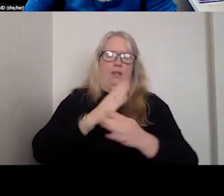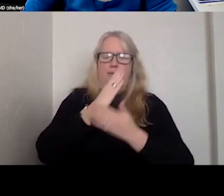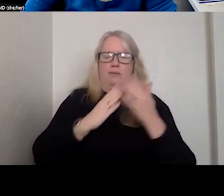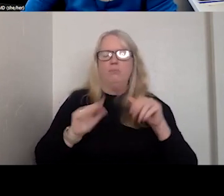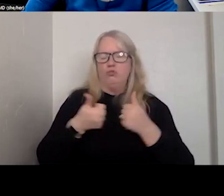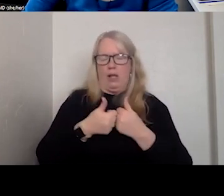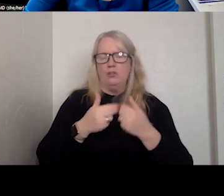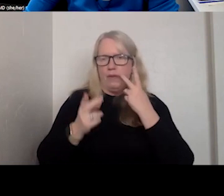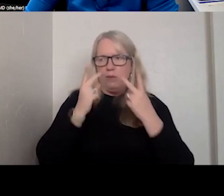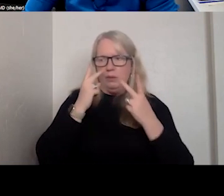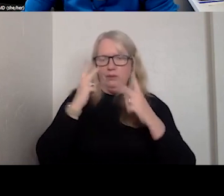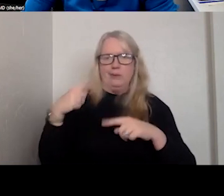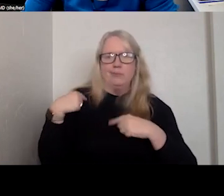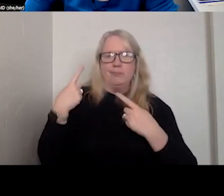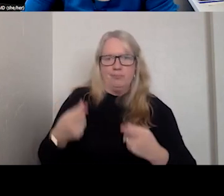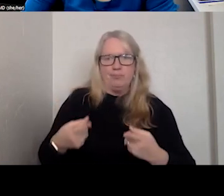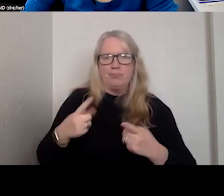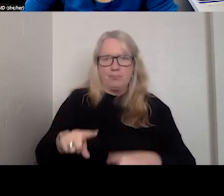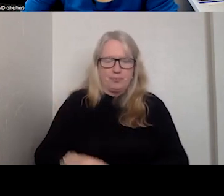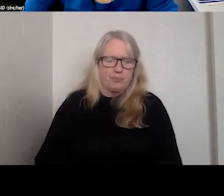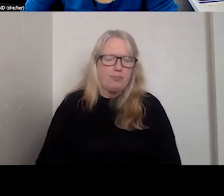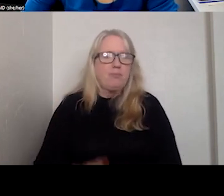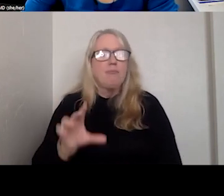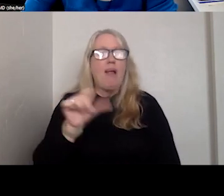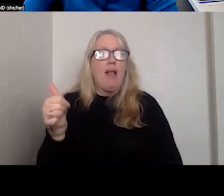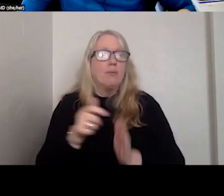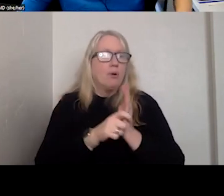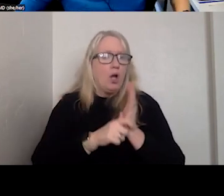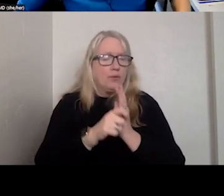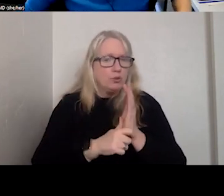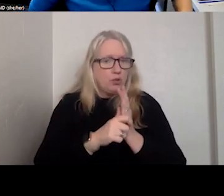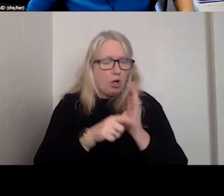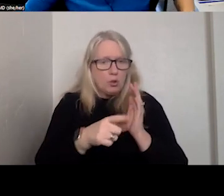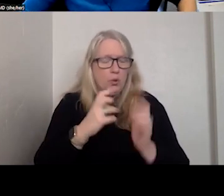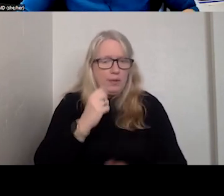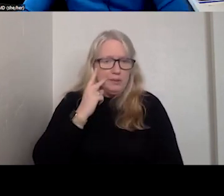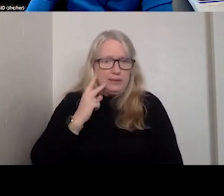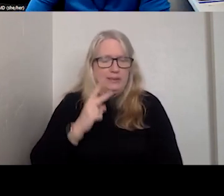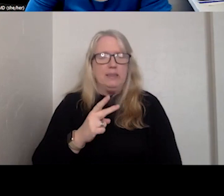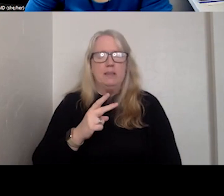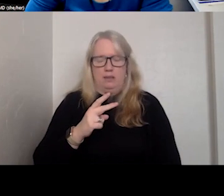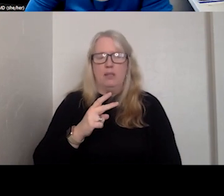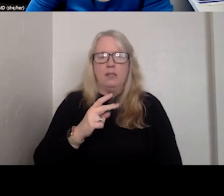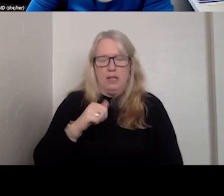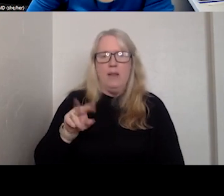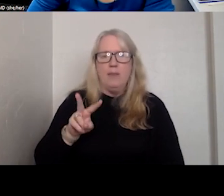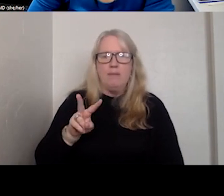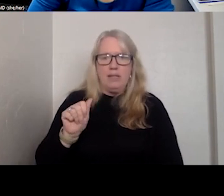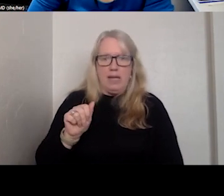seeing play out. Another article I want to call your attention to is that the VA